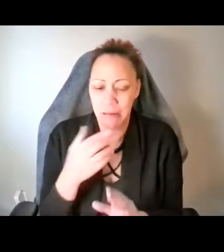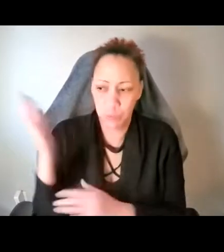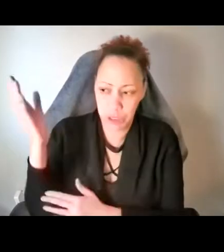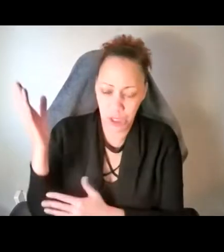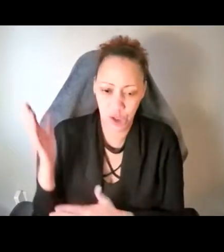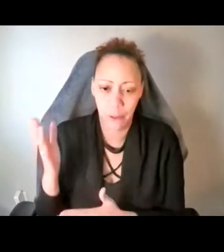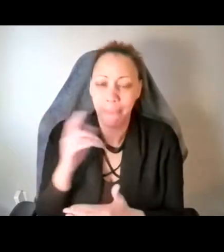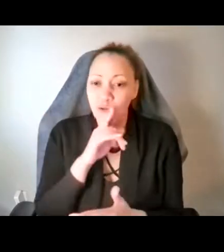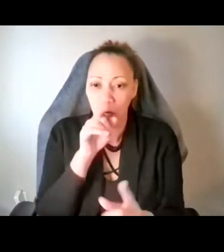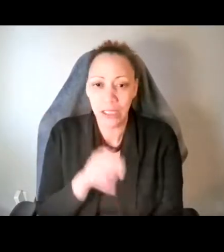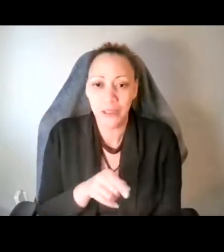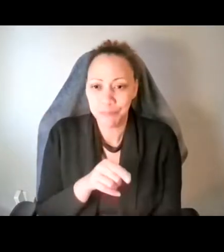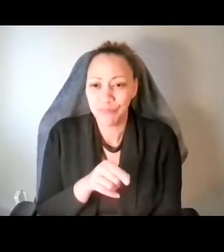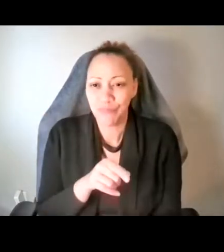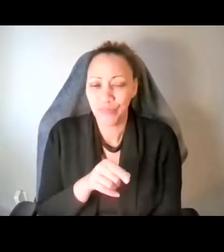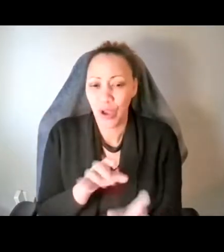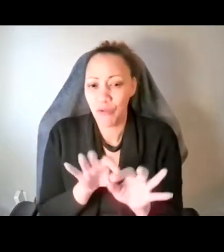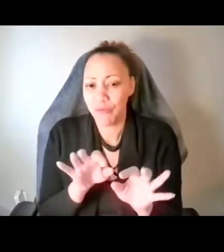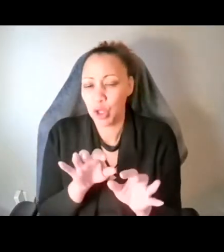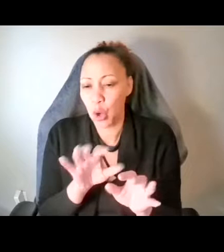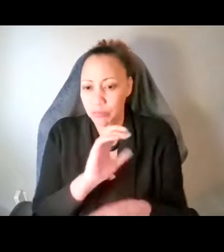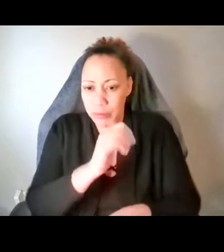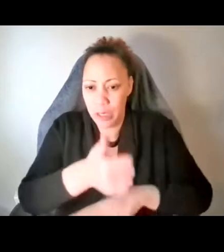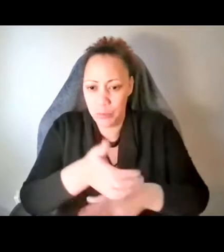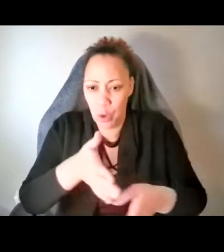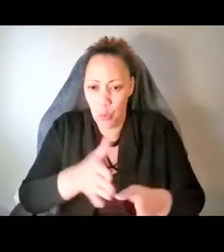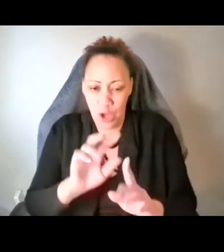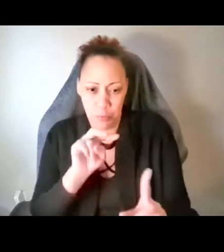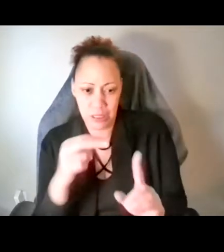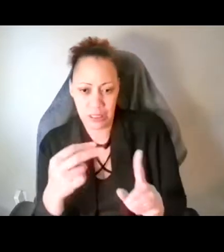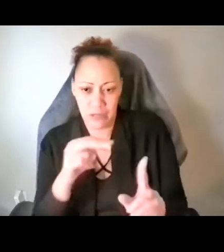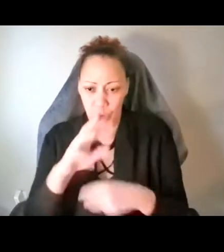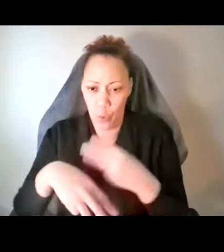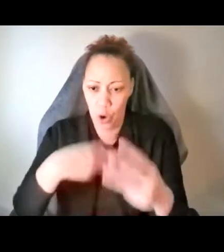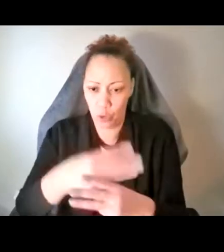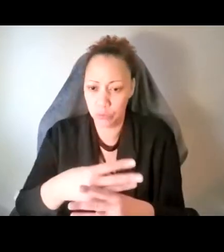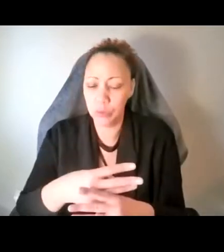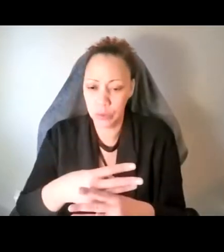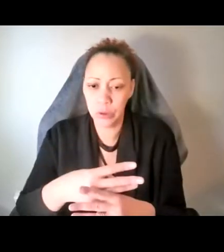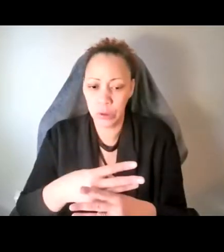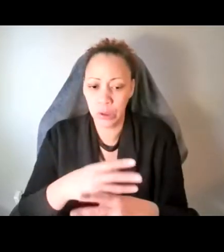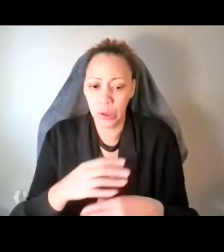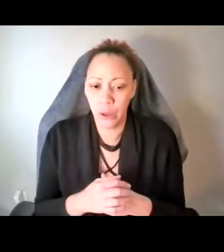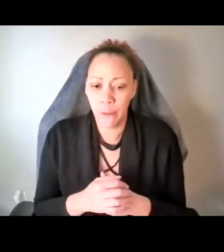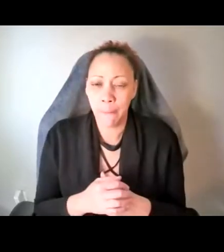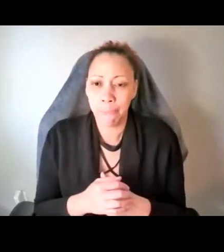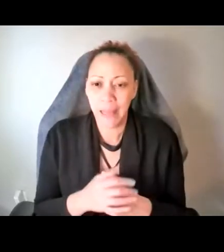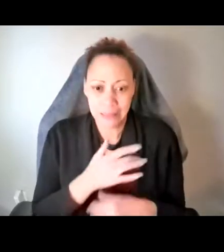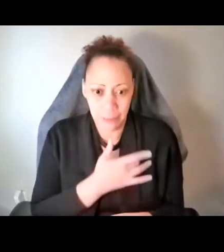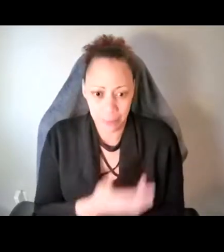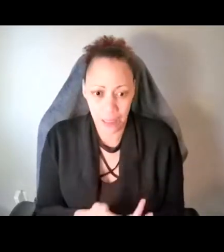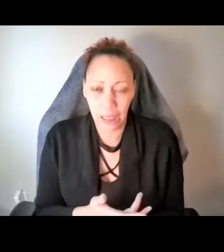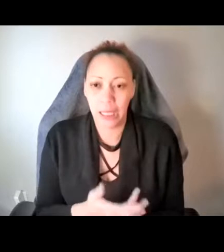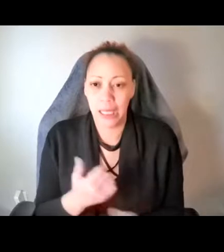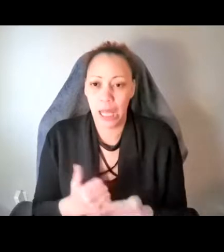is really about framing the way that you are perceiving the world around you. And typically that has really helped me